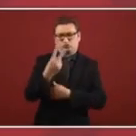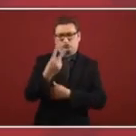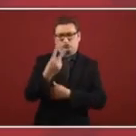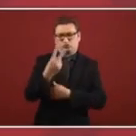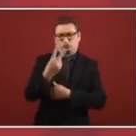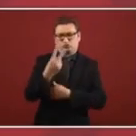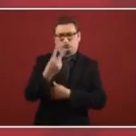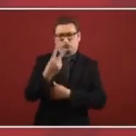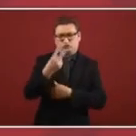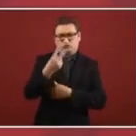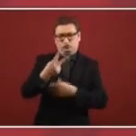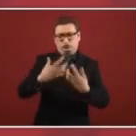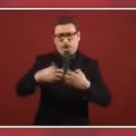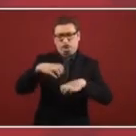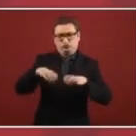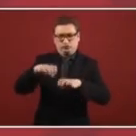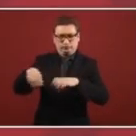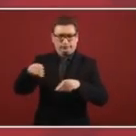of these qualifiers